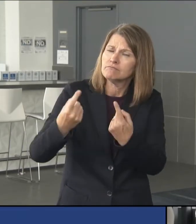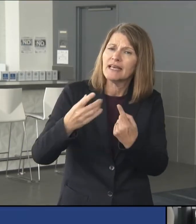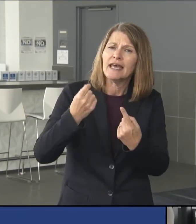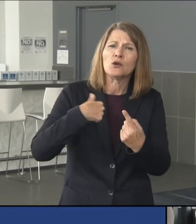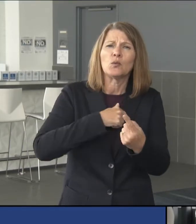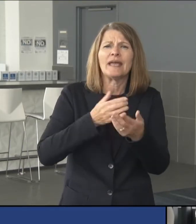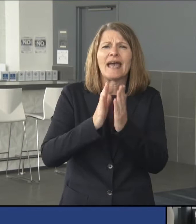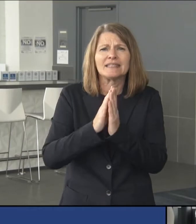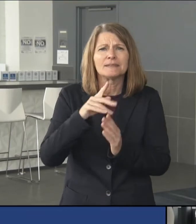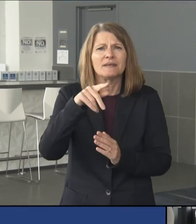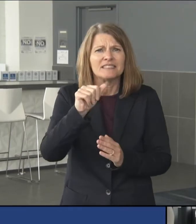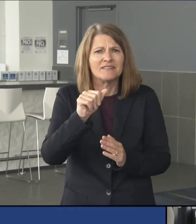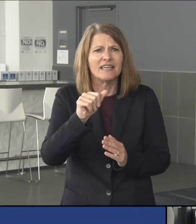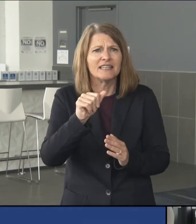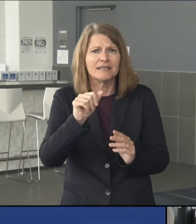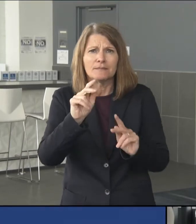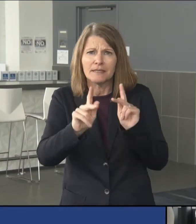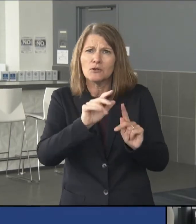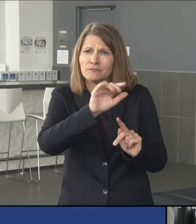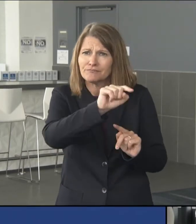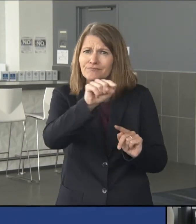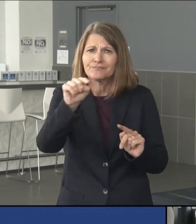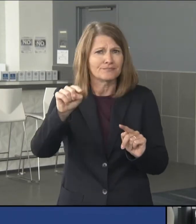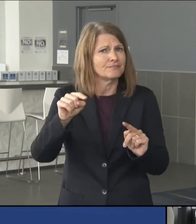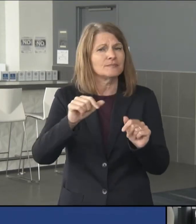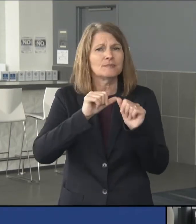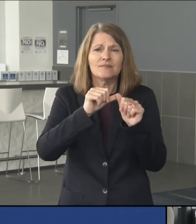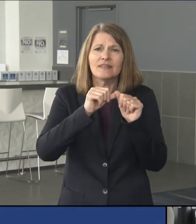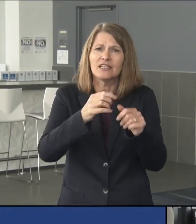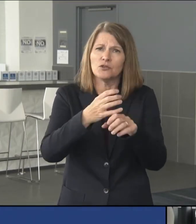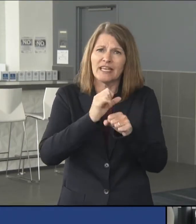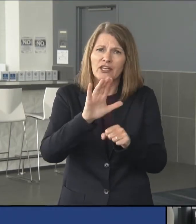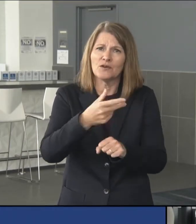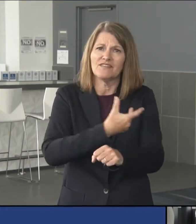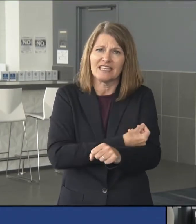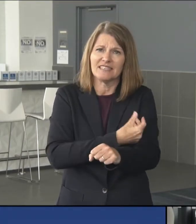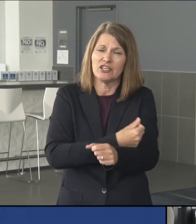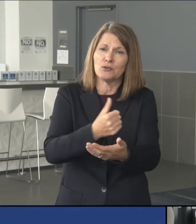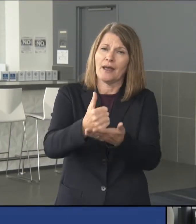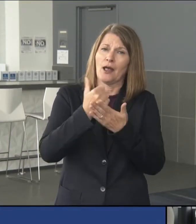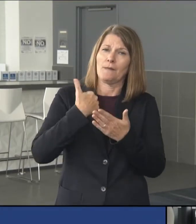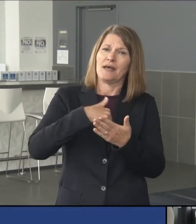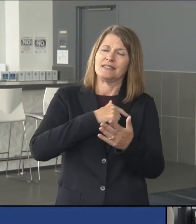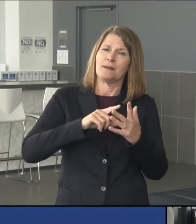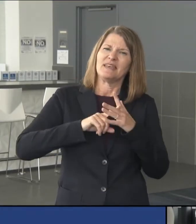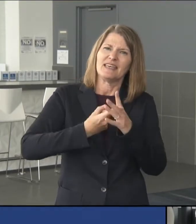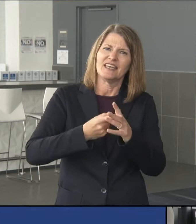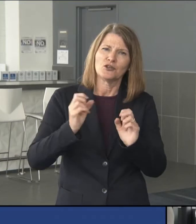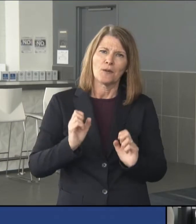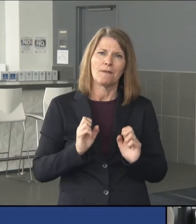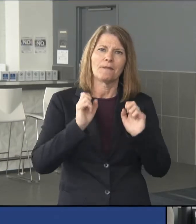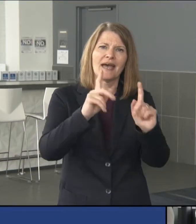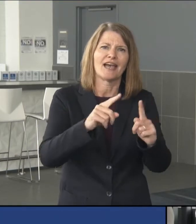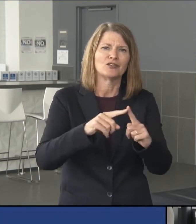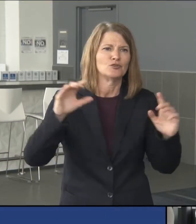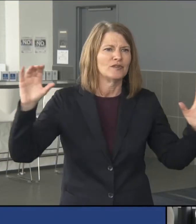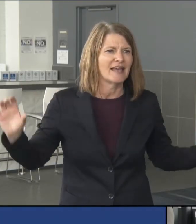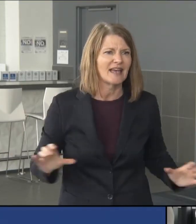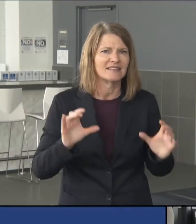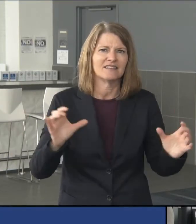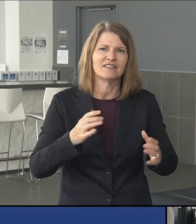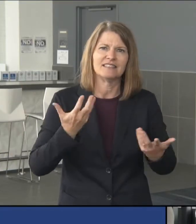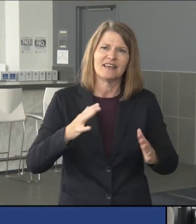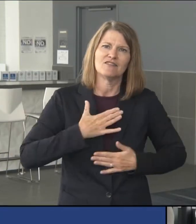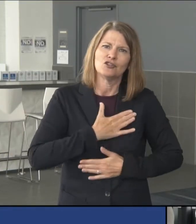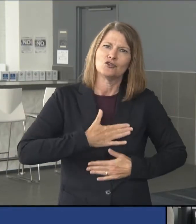ask Pennsylvanians to continue to get vaccinated, to help us begin, return to the activities we've enjoyed